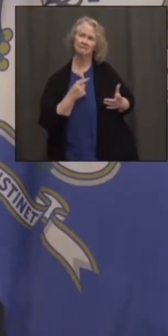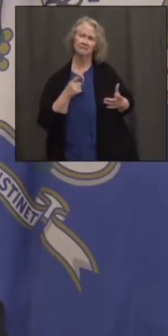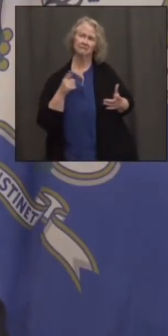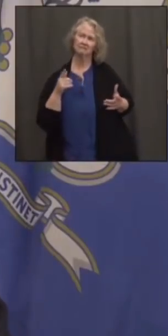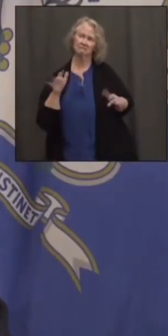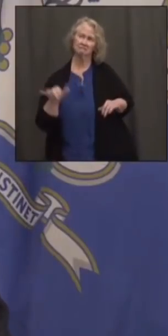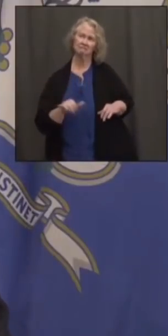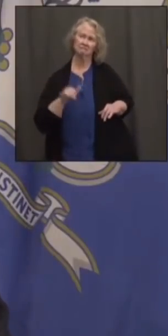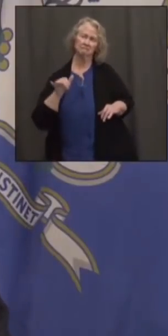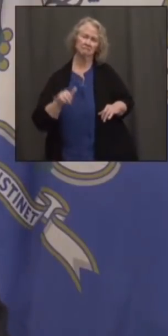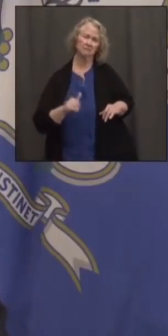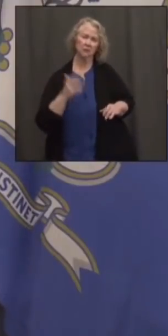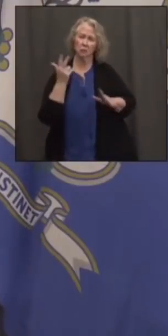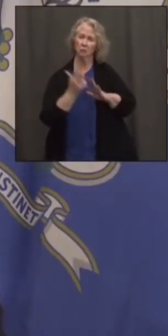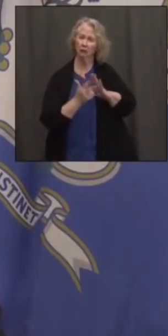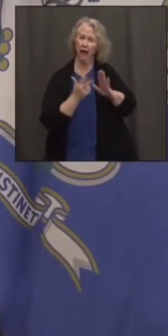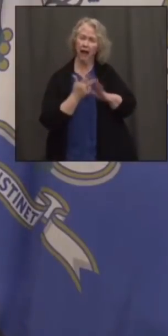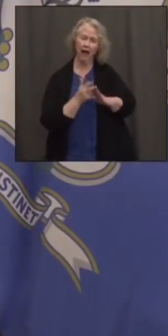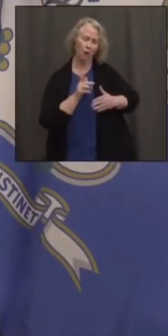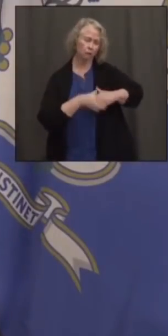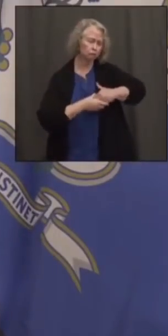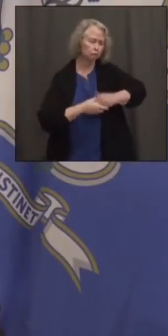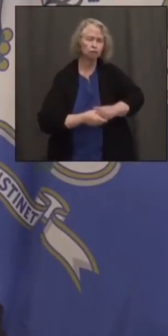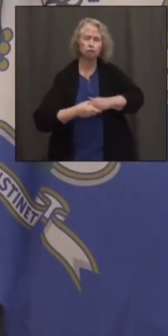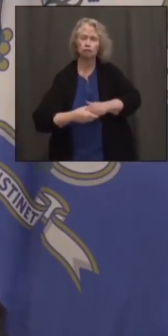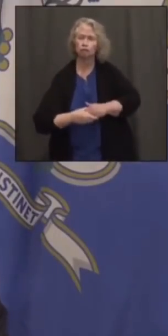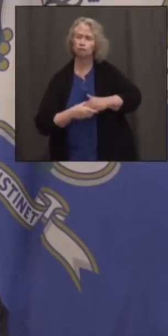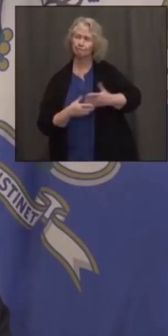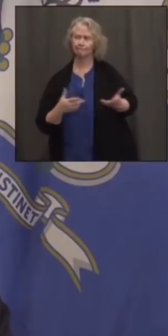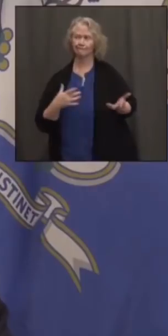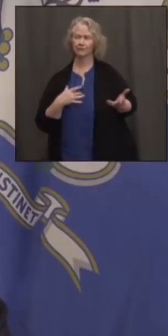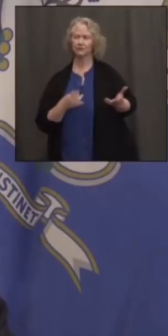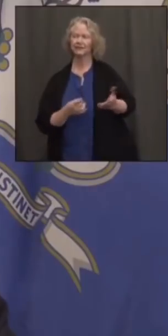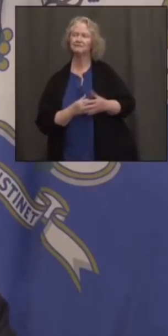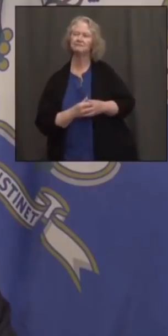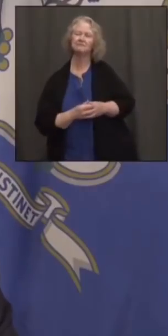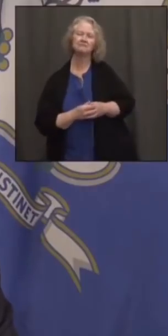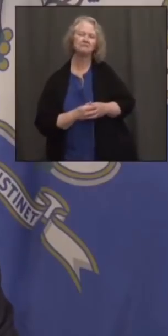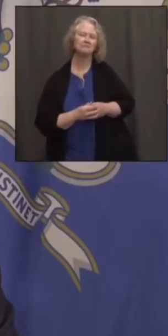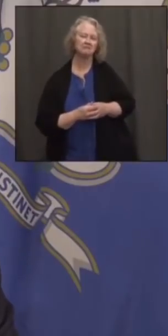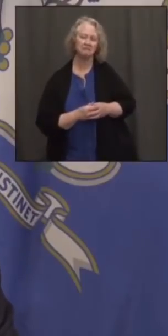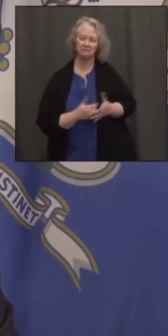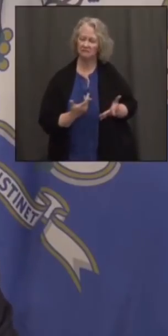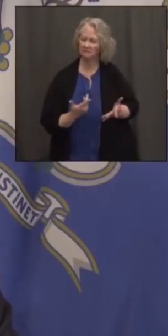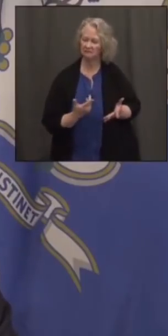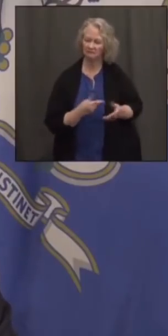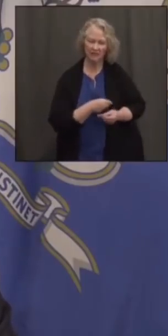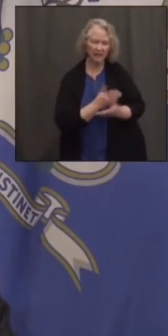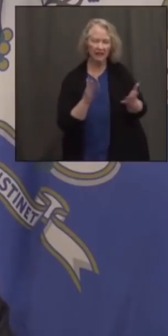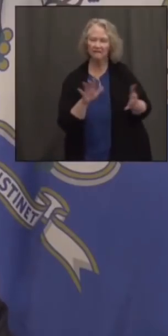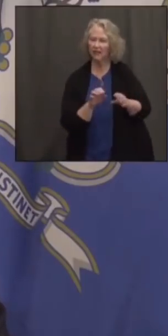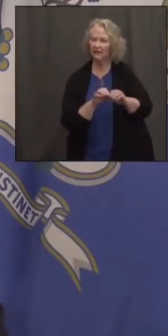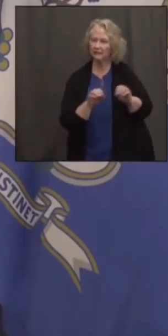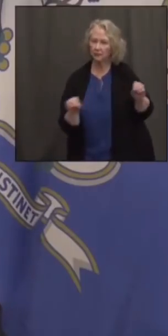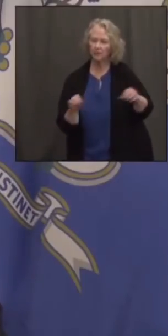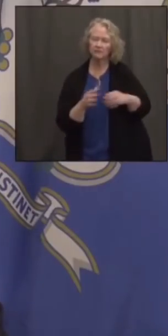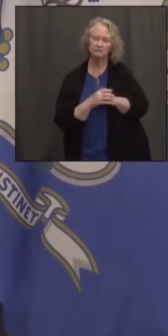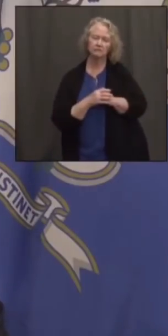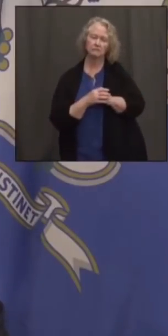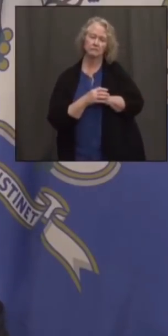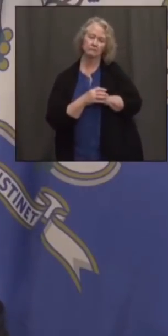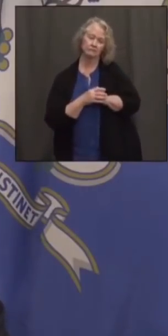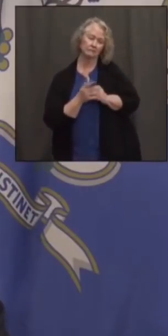to three hours, shook every hand, interestingly, delivered the diplomas. I thought he gave